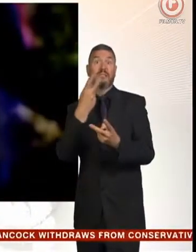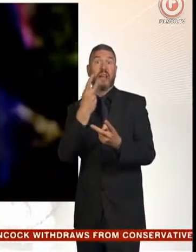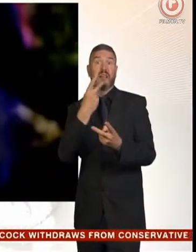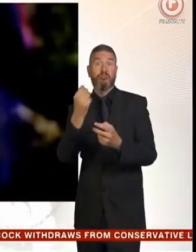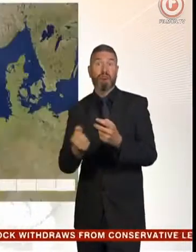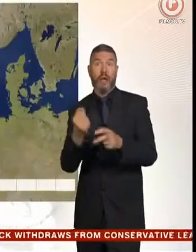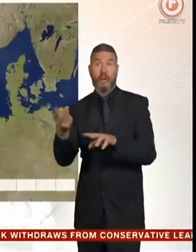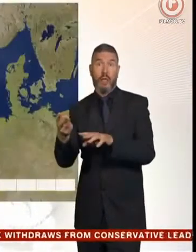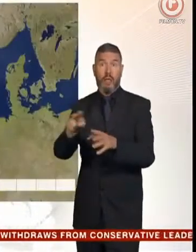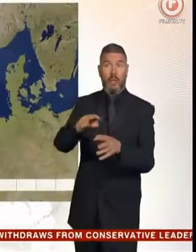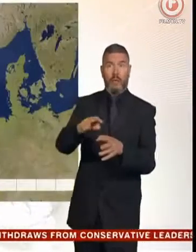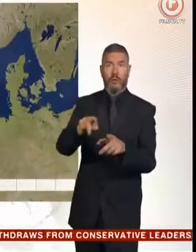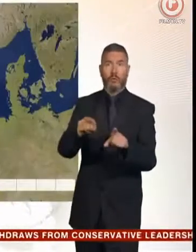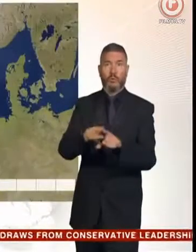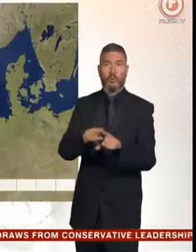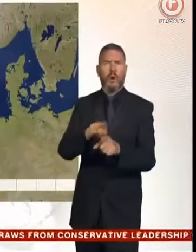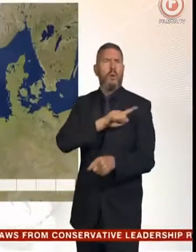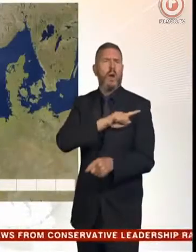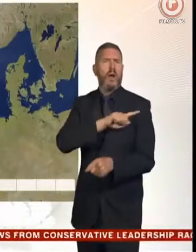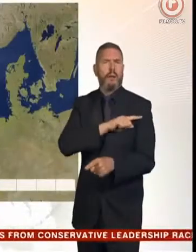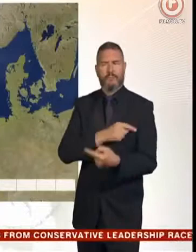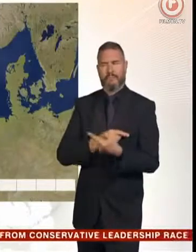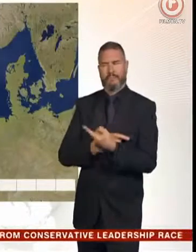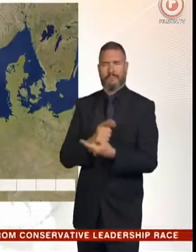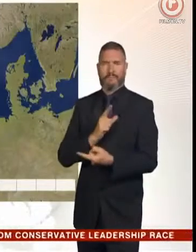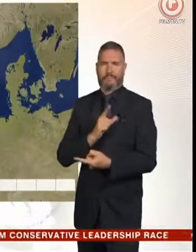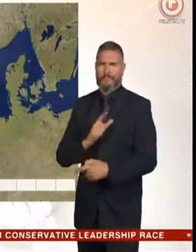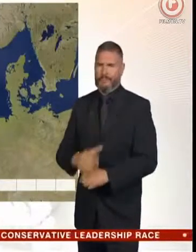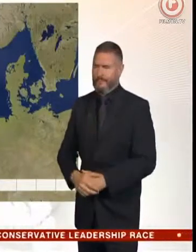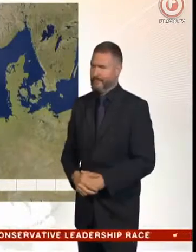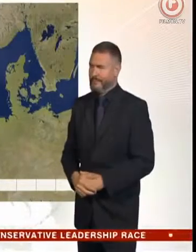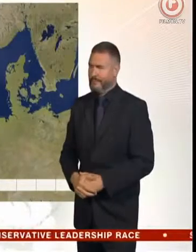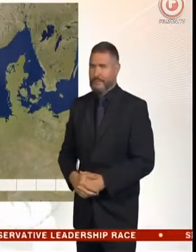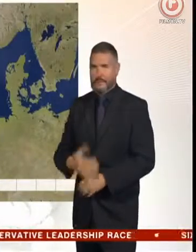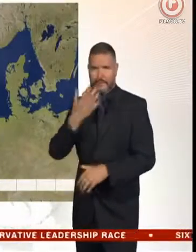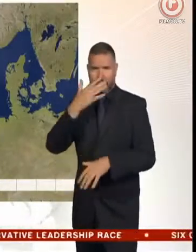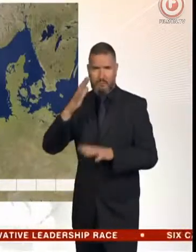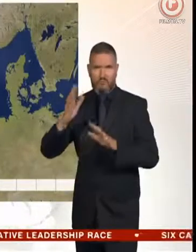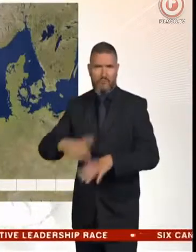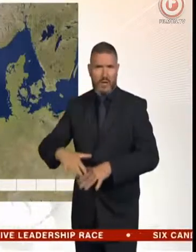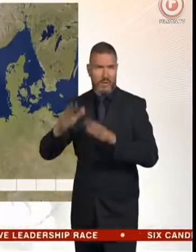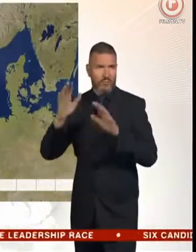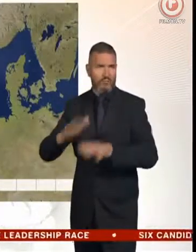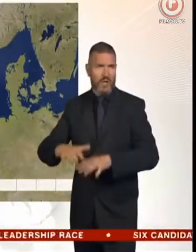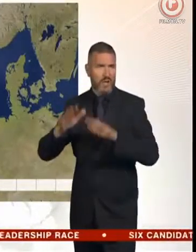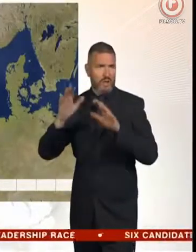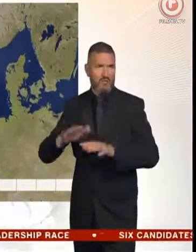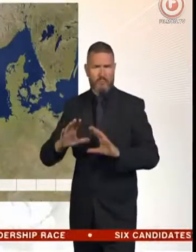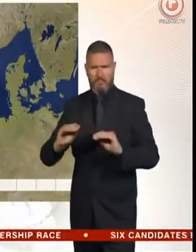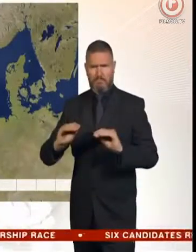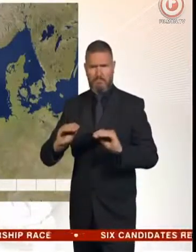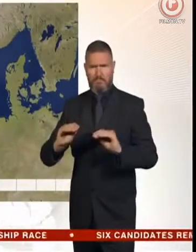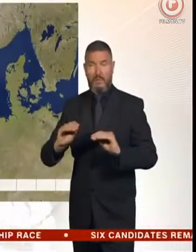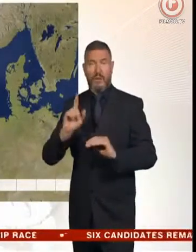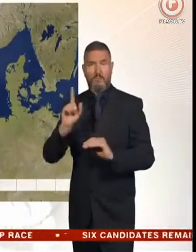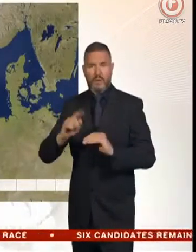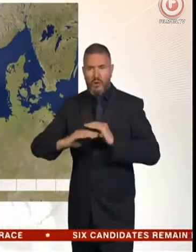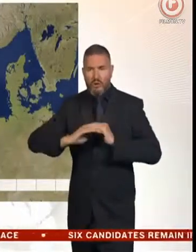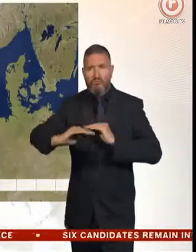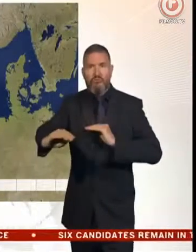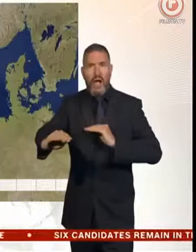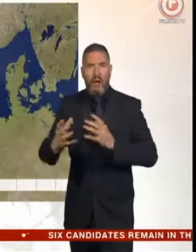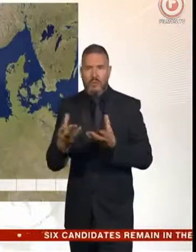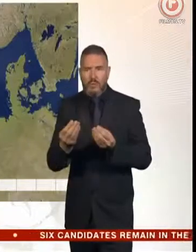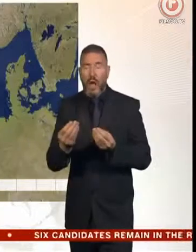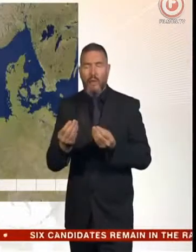landslide. It's been a week when it seemed like it would never stop raining, which would be less of a problem if it weren't the middle